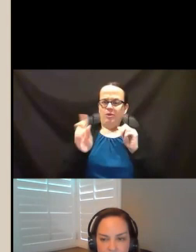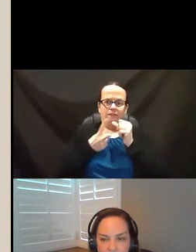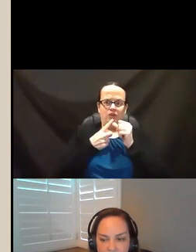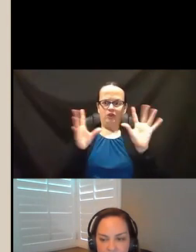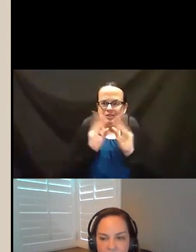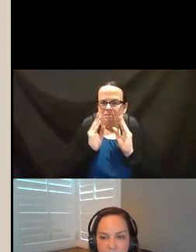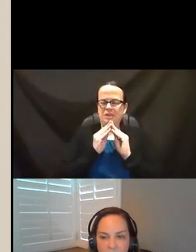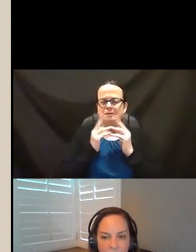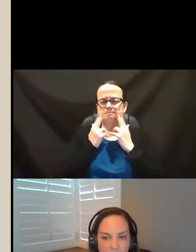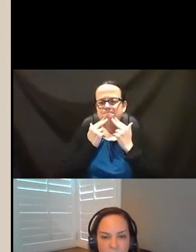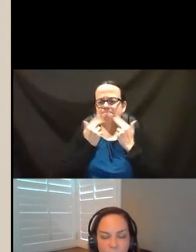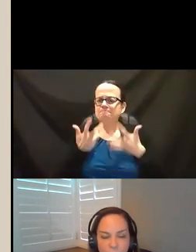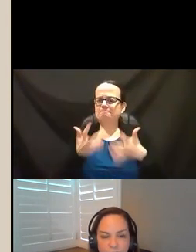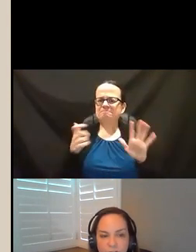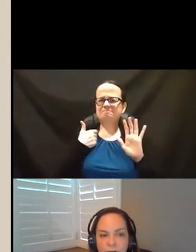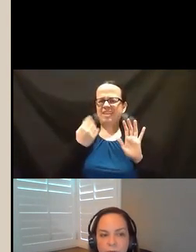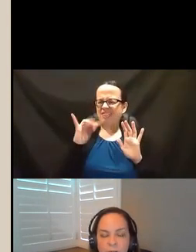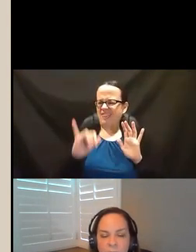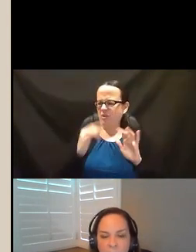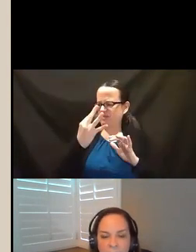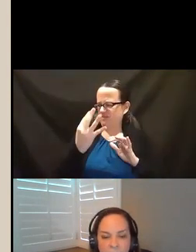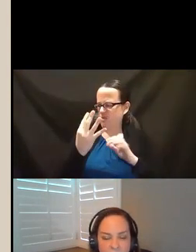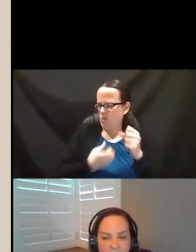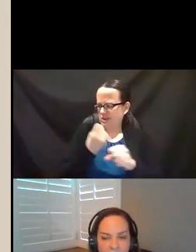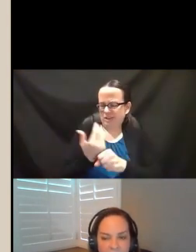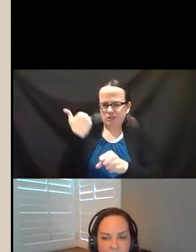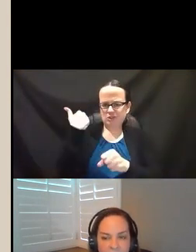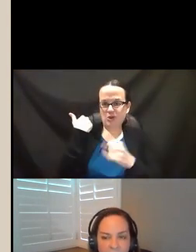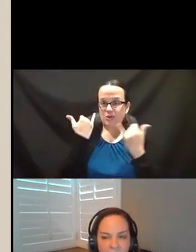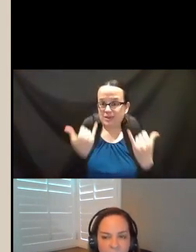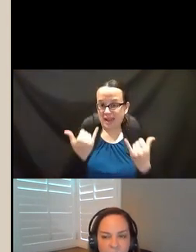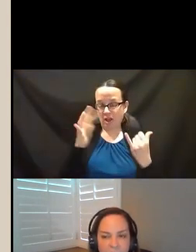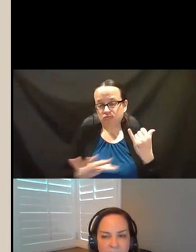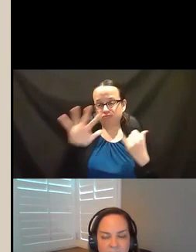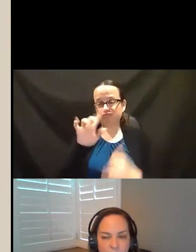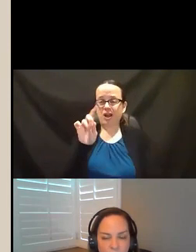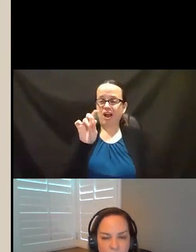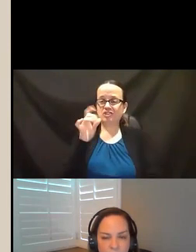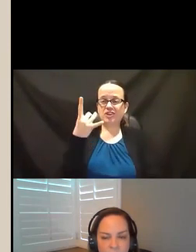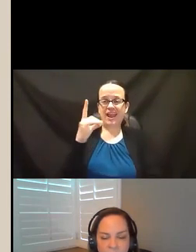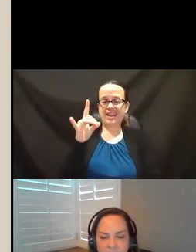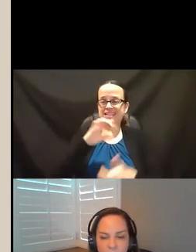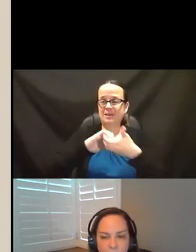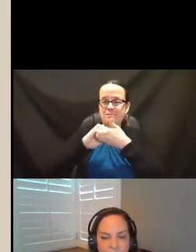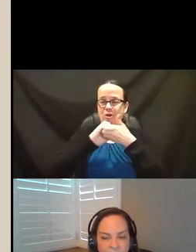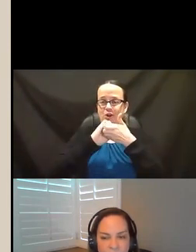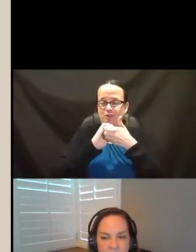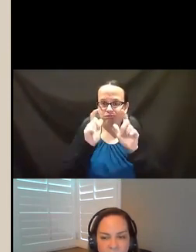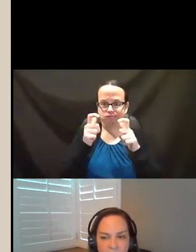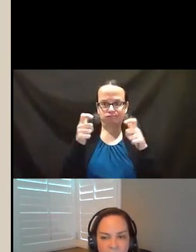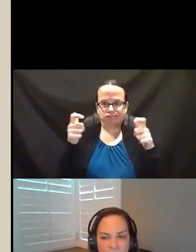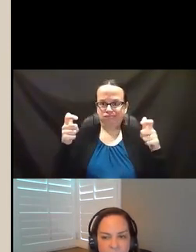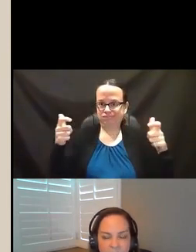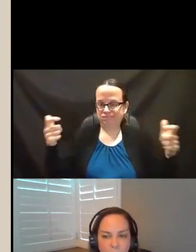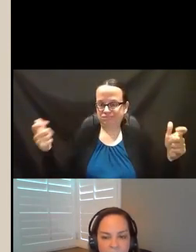meeting. And that was about almost four years ago. And we now have about 118 partners and some great folks